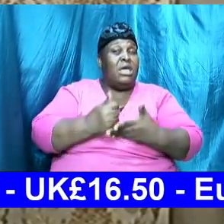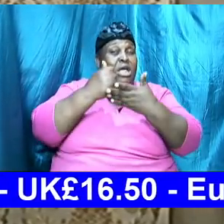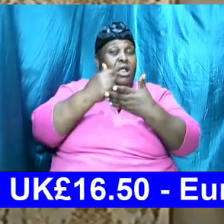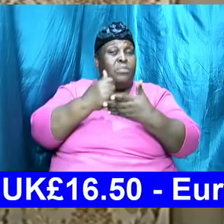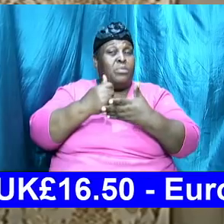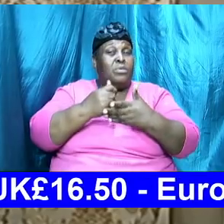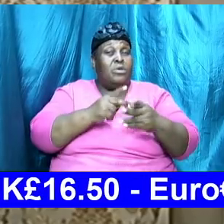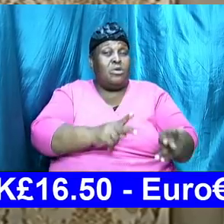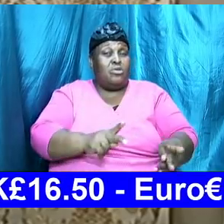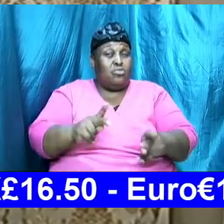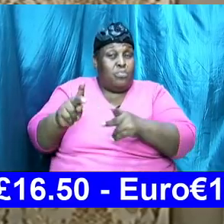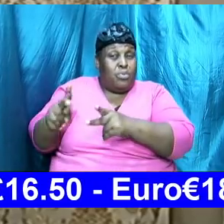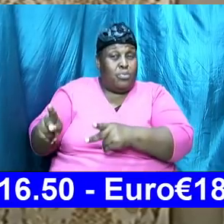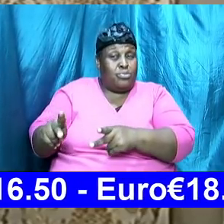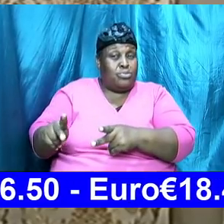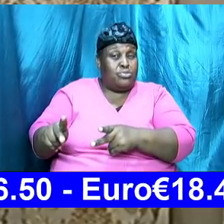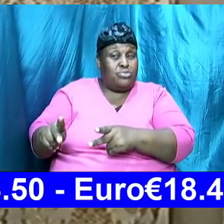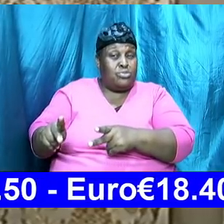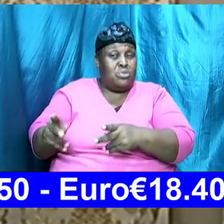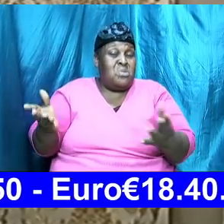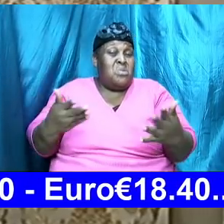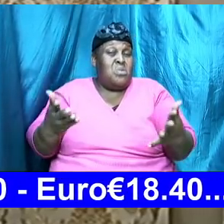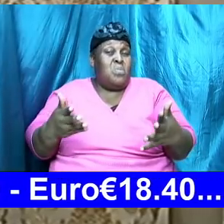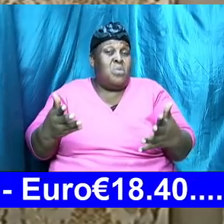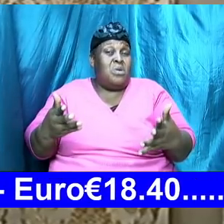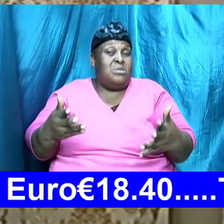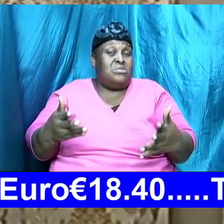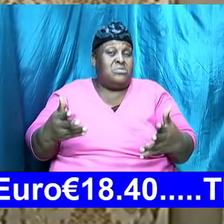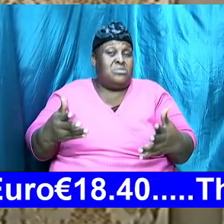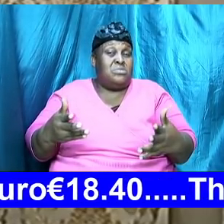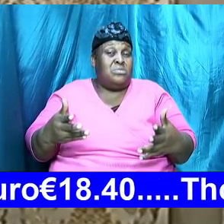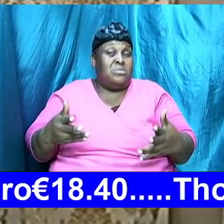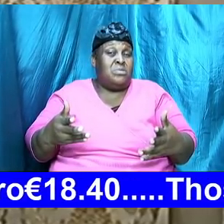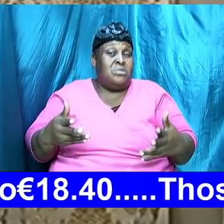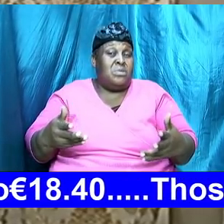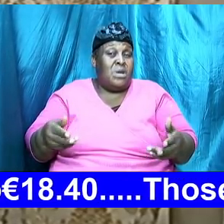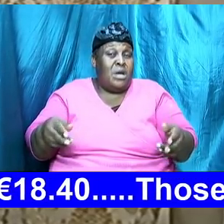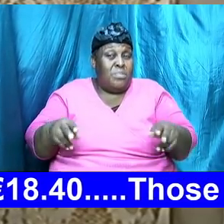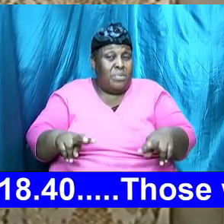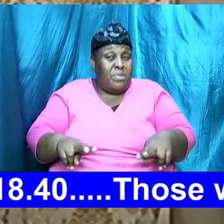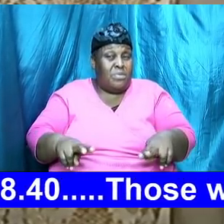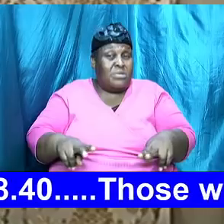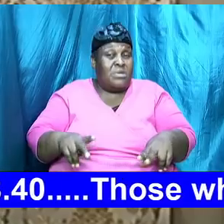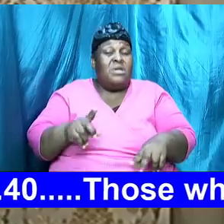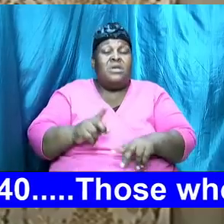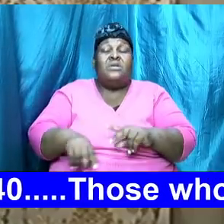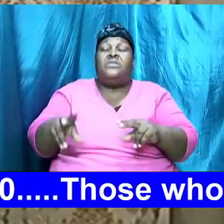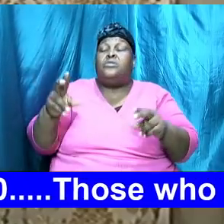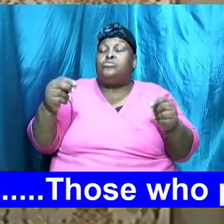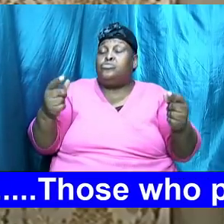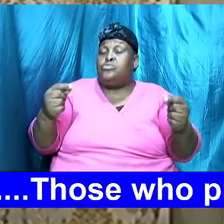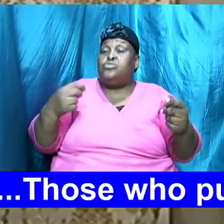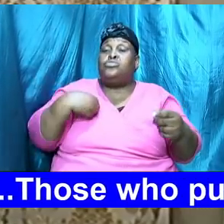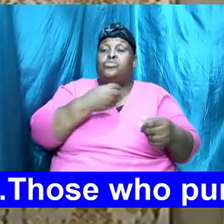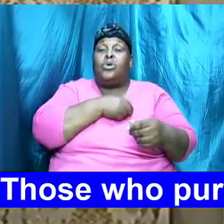perspective to what we are engaged in so that we can then do our best